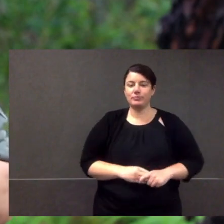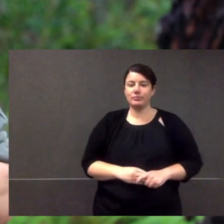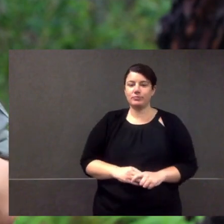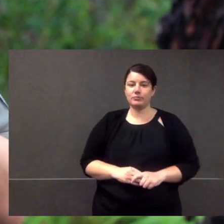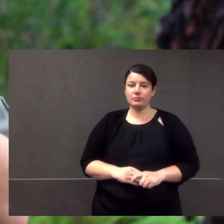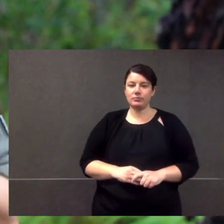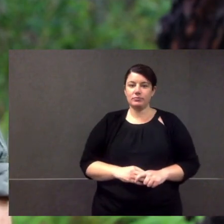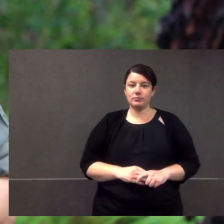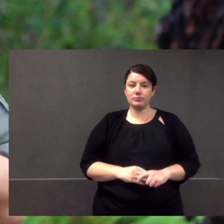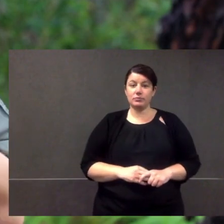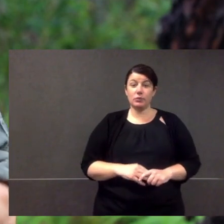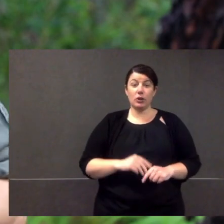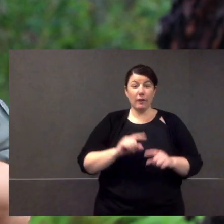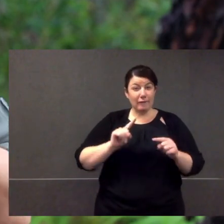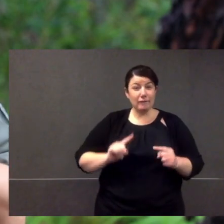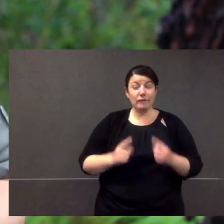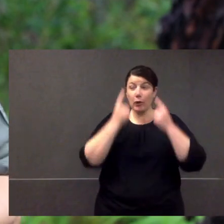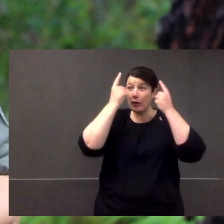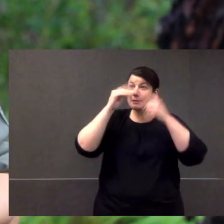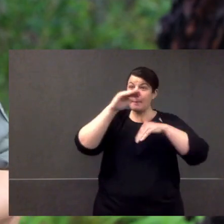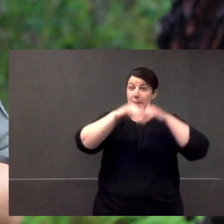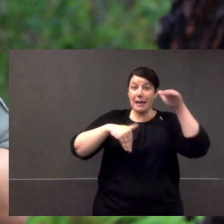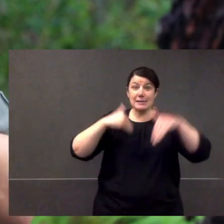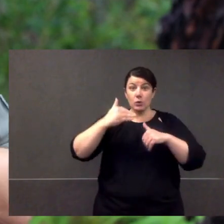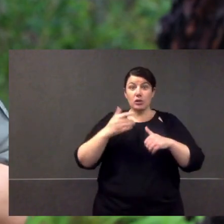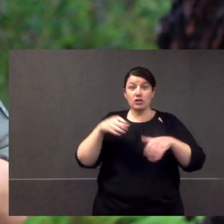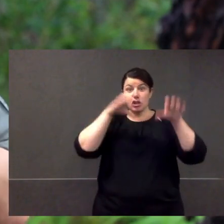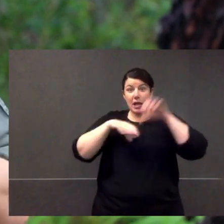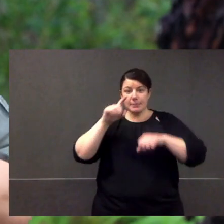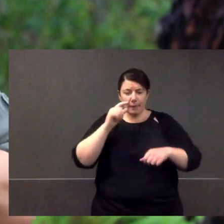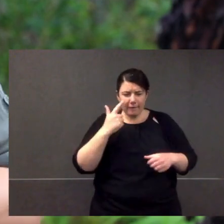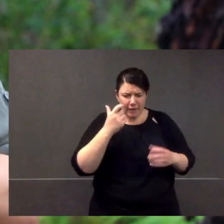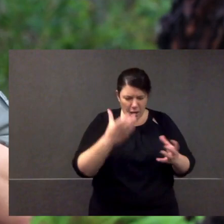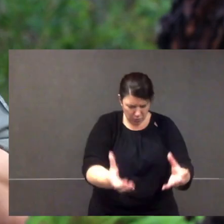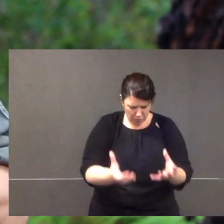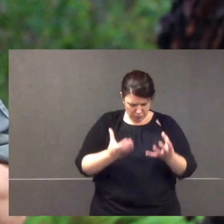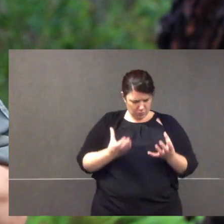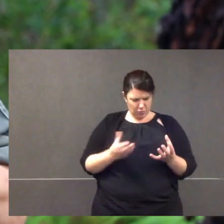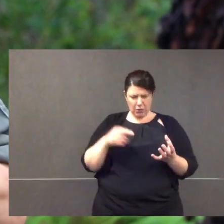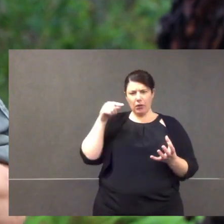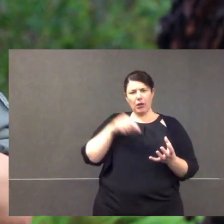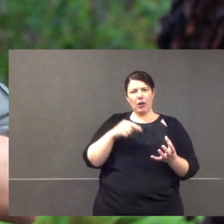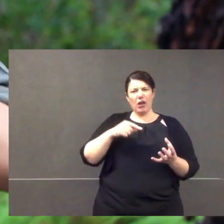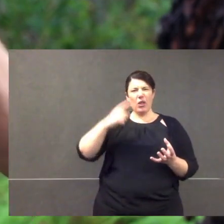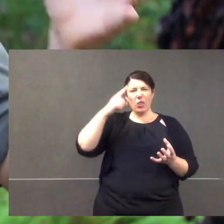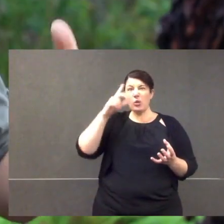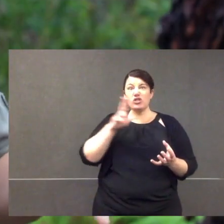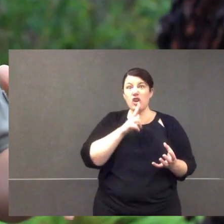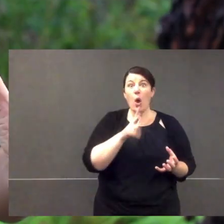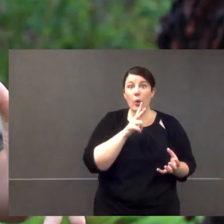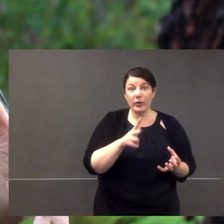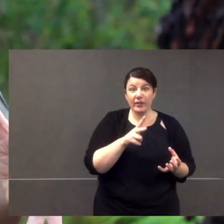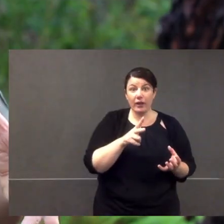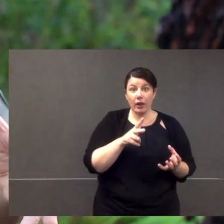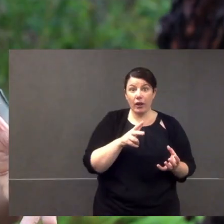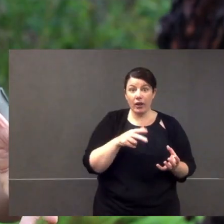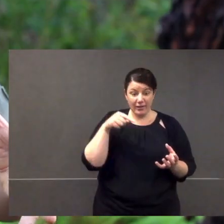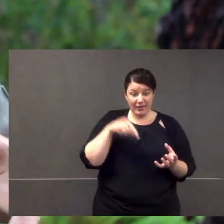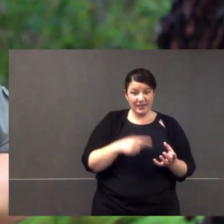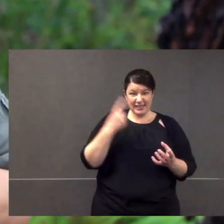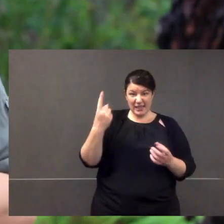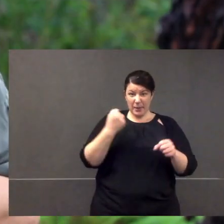how they drink. They're really, really primitive. And when some of the first platypus ever were found by scientists,